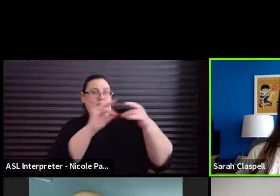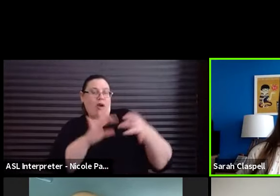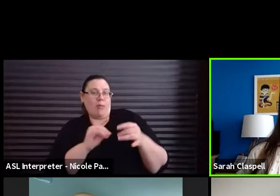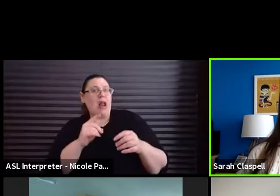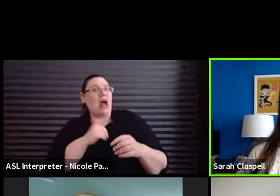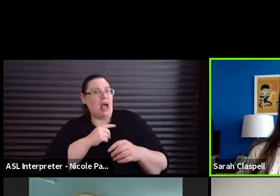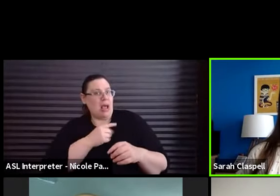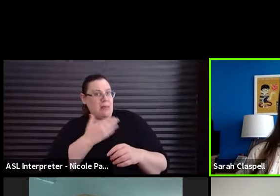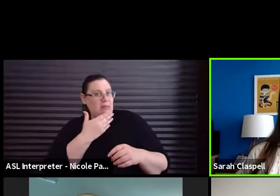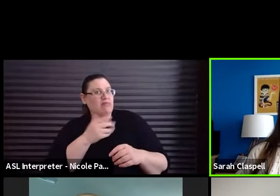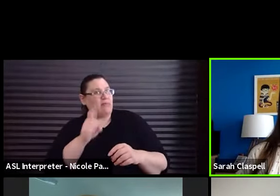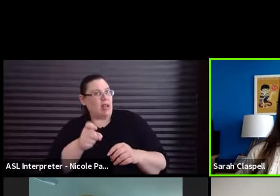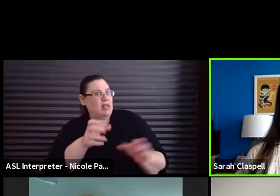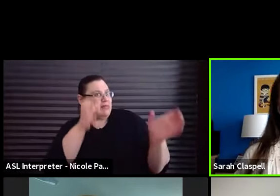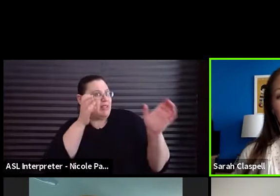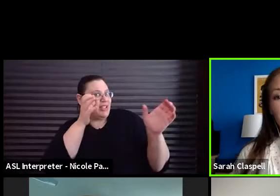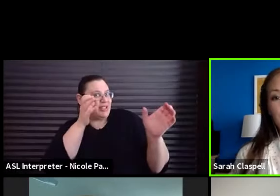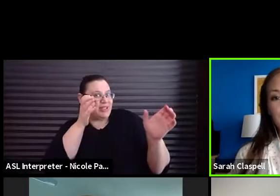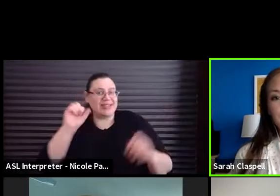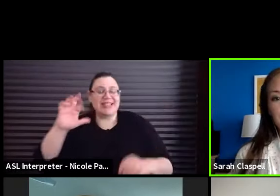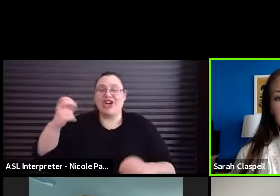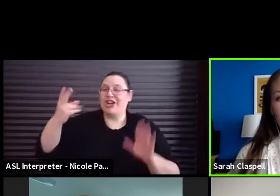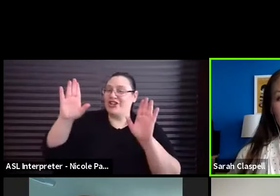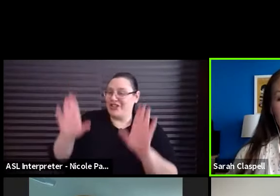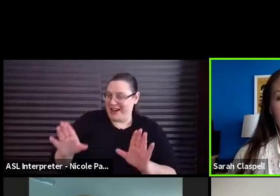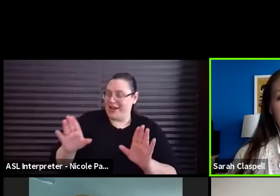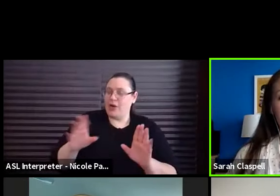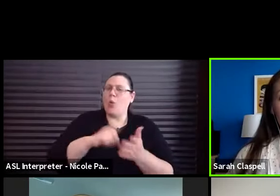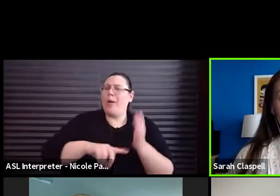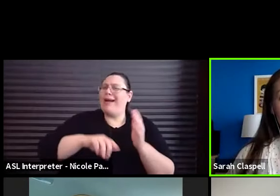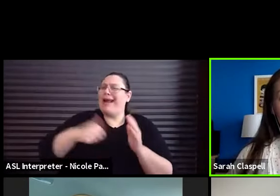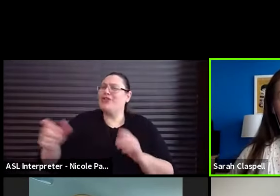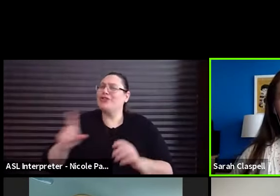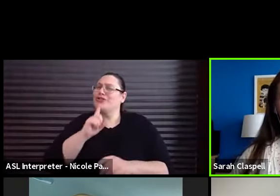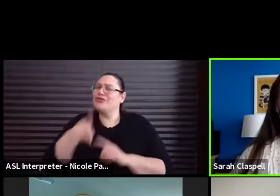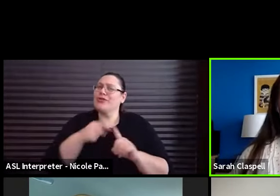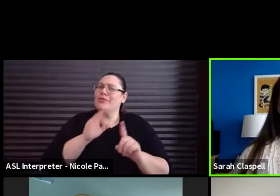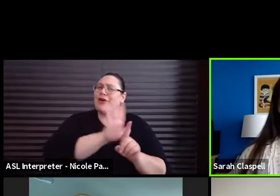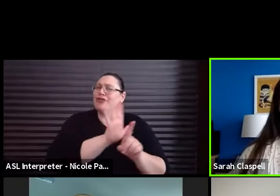Great. Excellent. If this is true, what else must be true about this character?